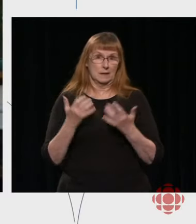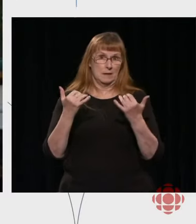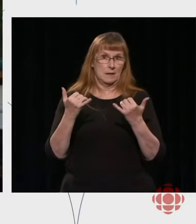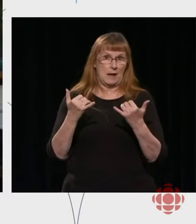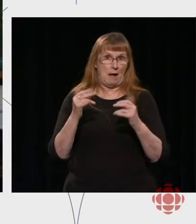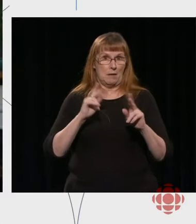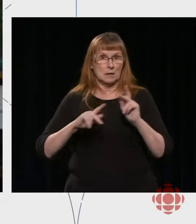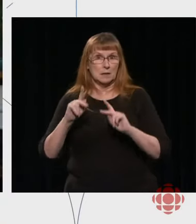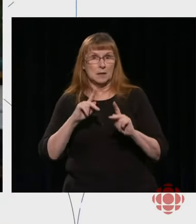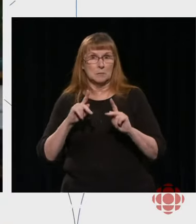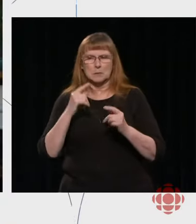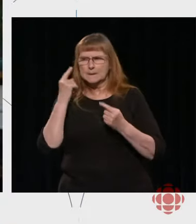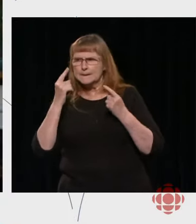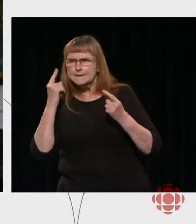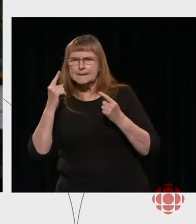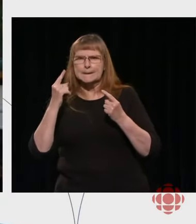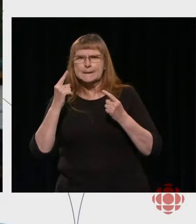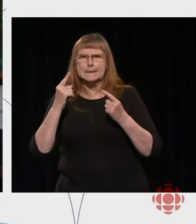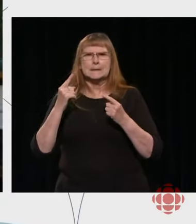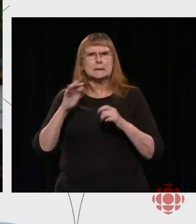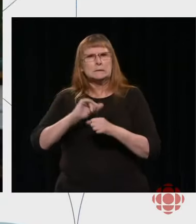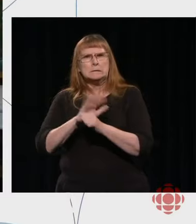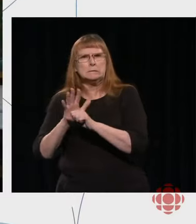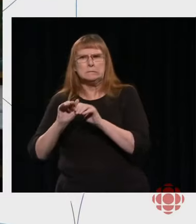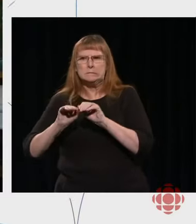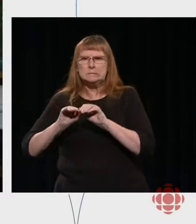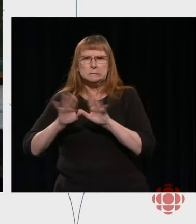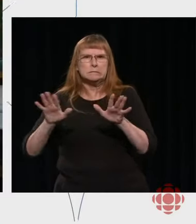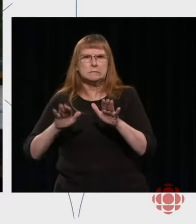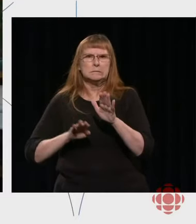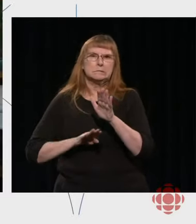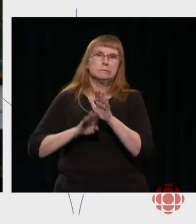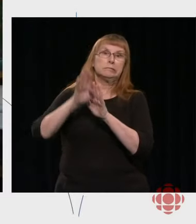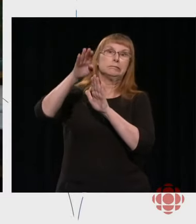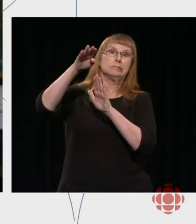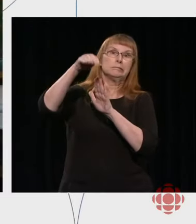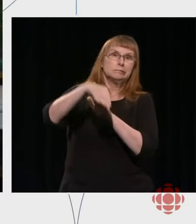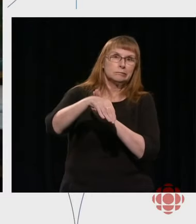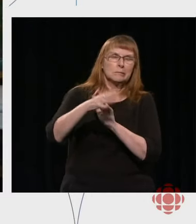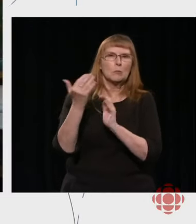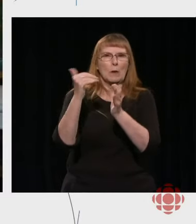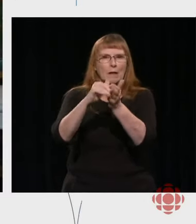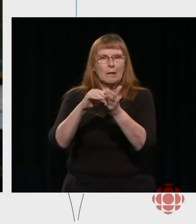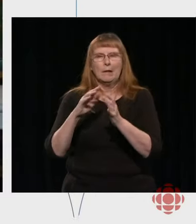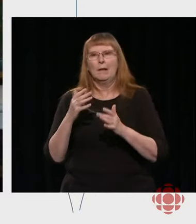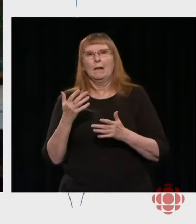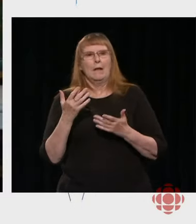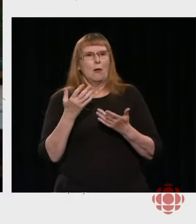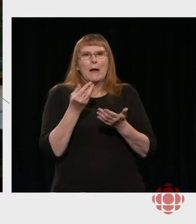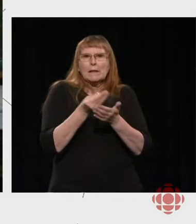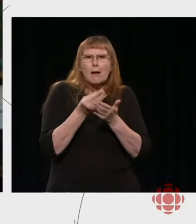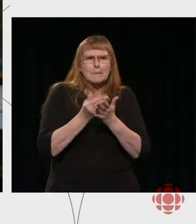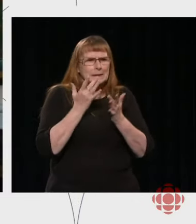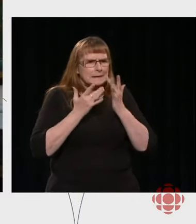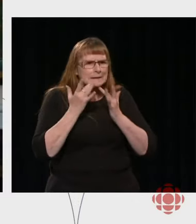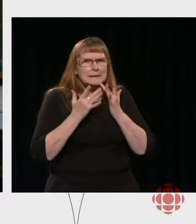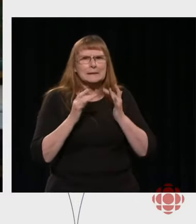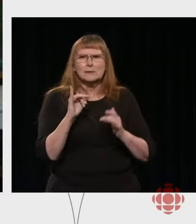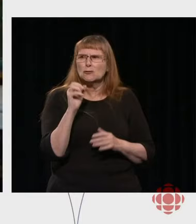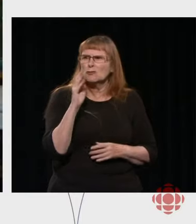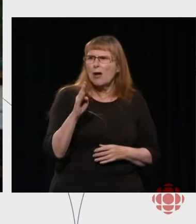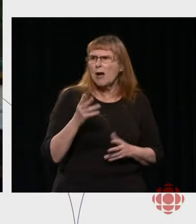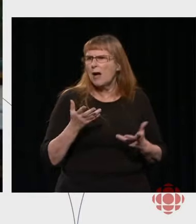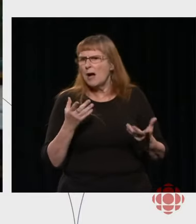They're worried about their jobs. They're worried about the economy. So providing trusted news is job number